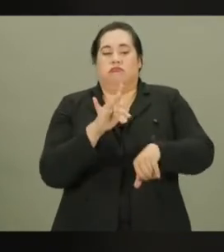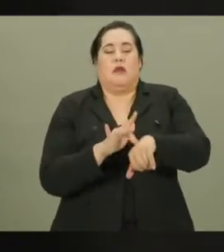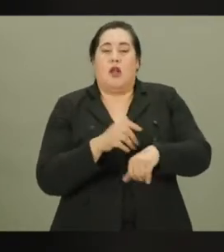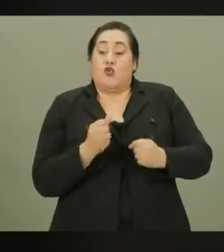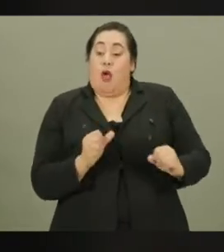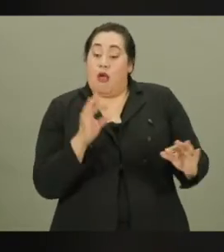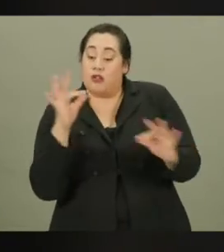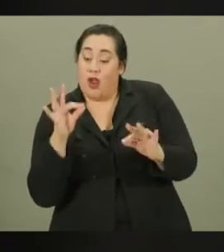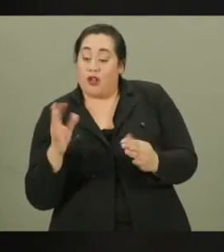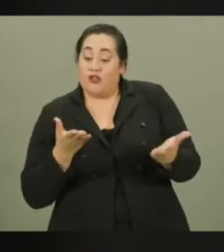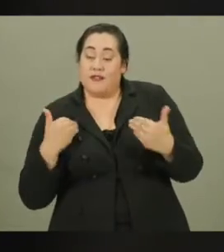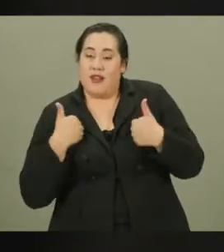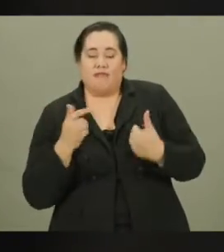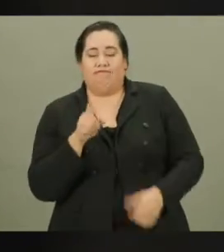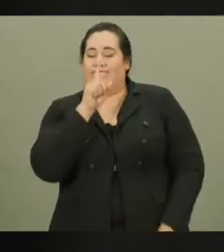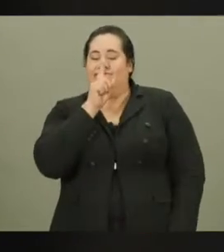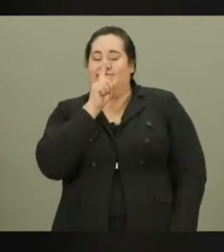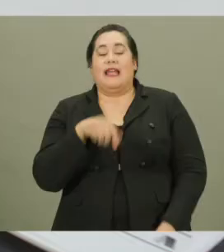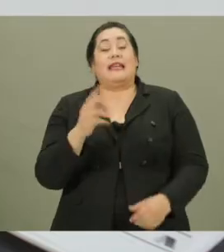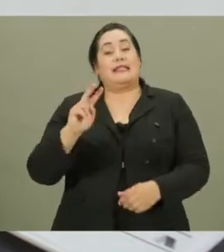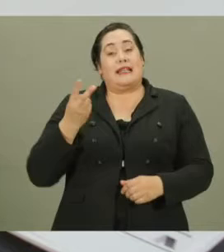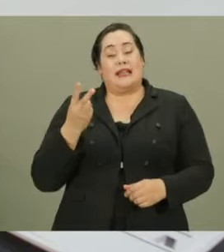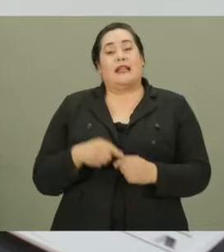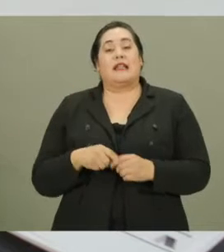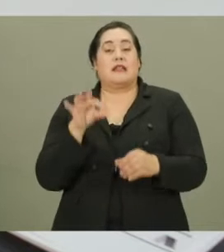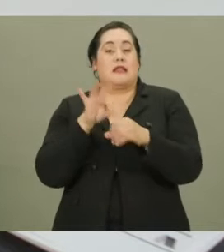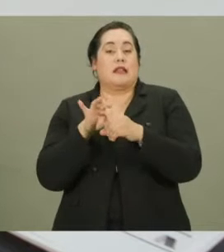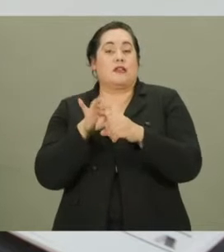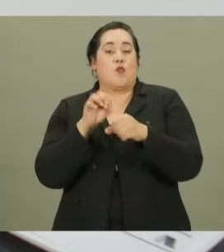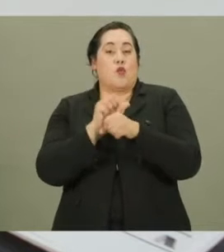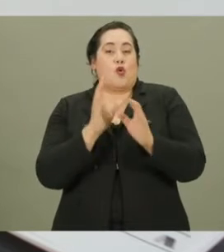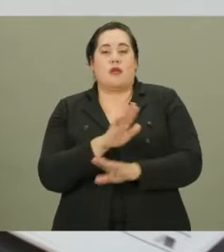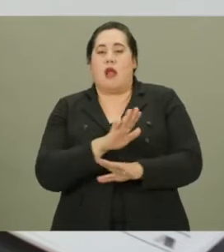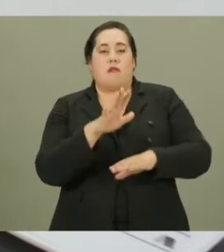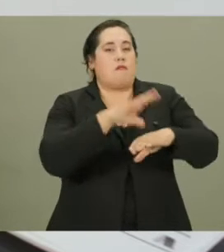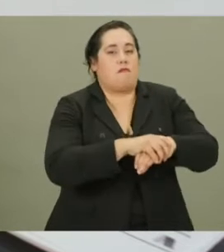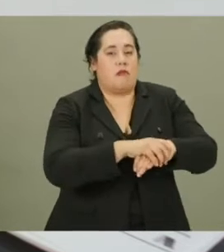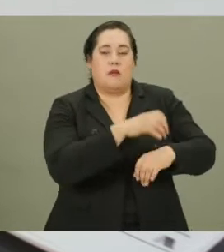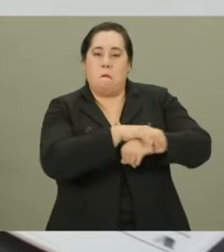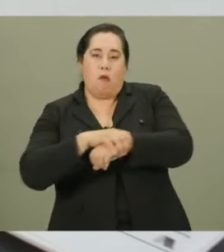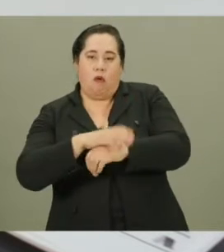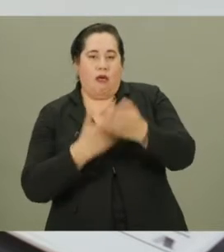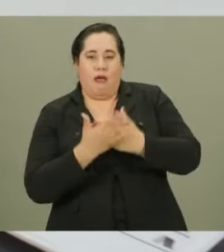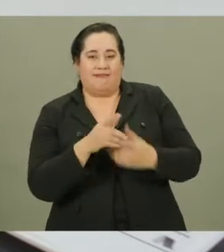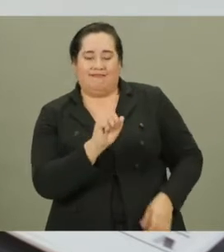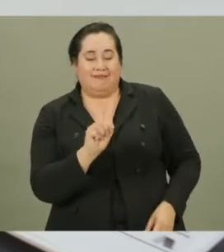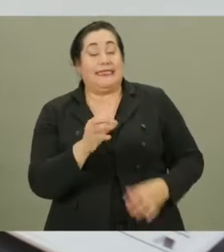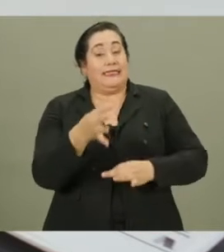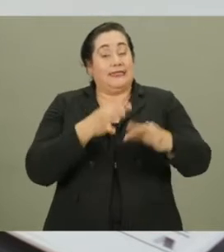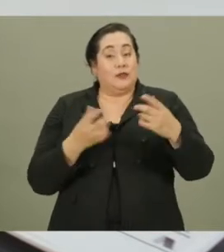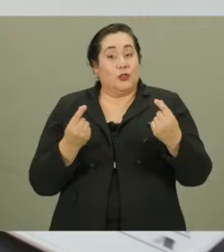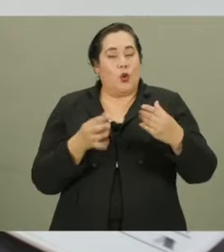touch or attempt to distract the service animal. Second, the election worker did not grab or pull on the voter's hand.